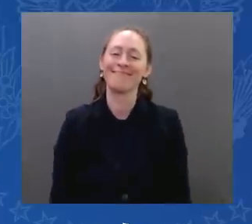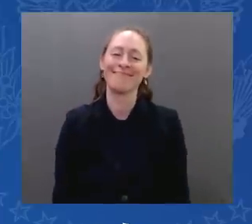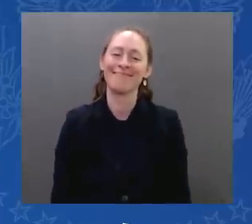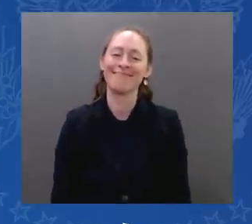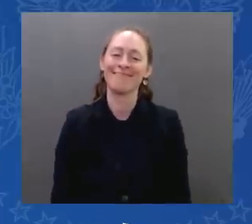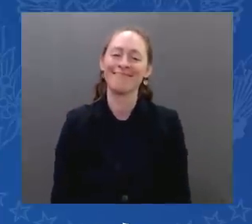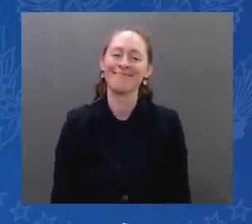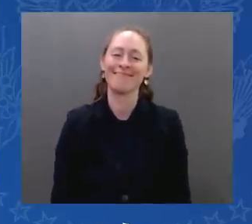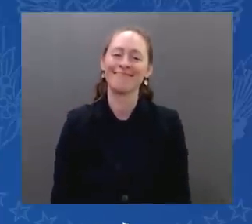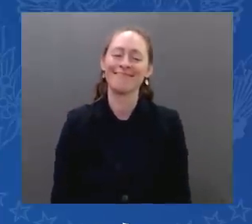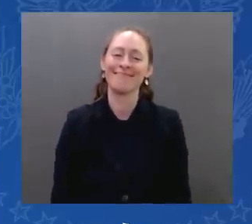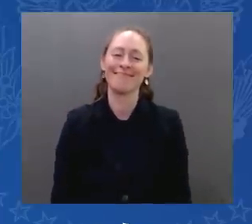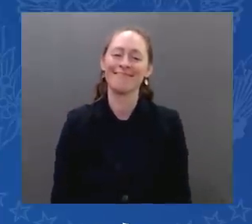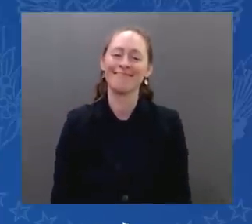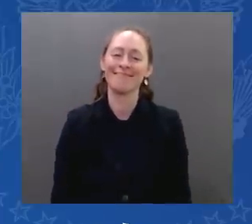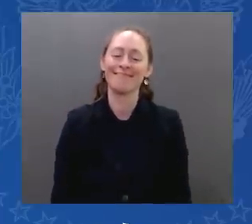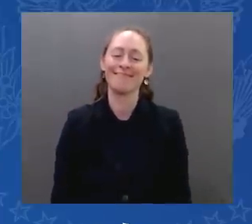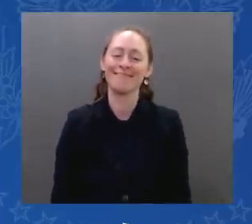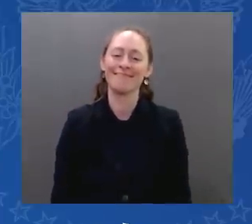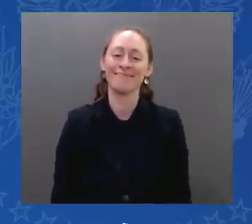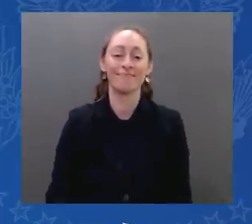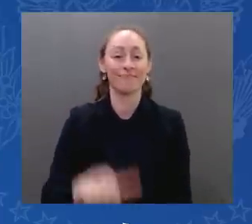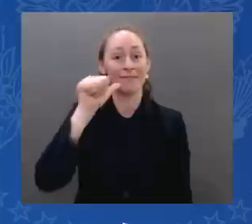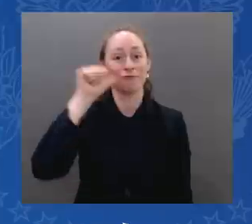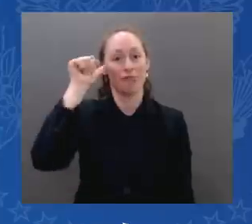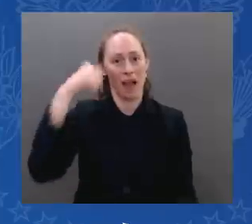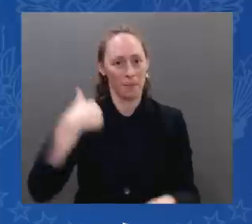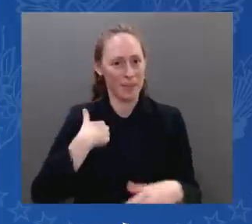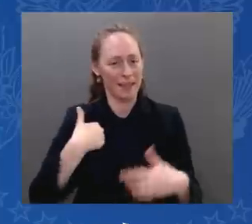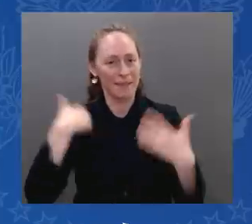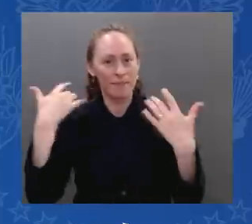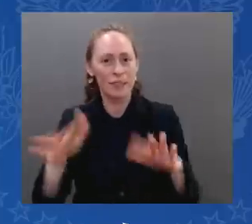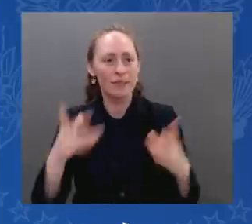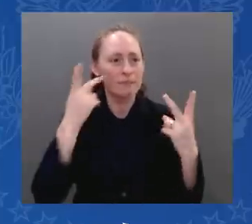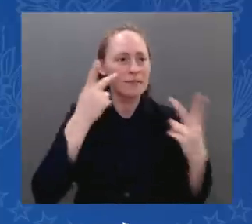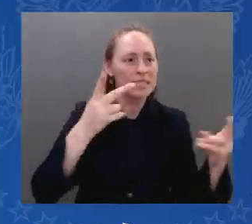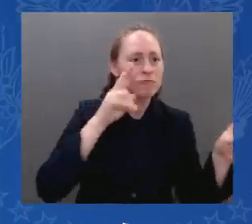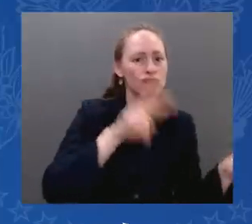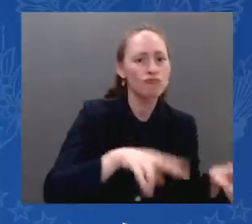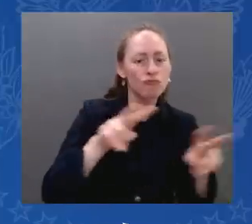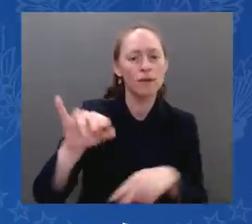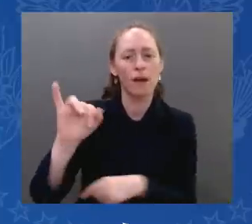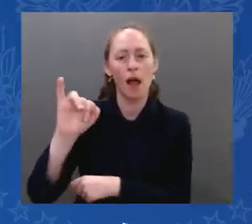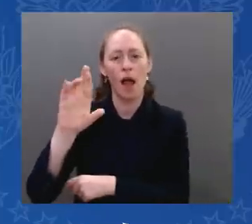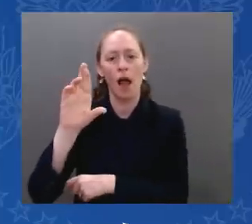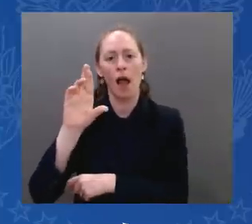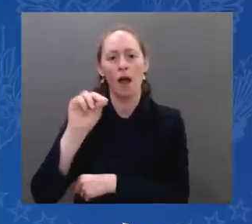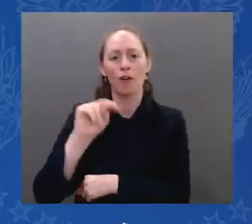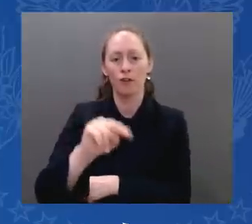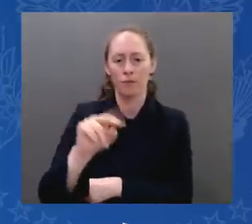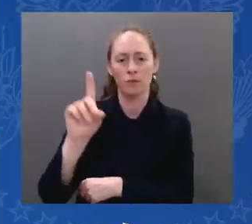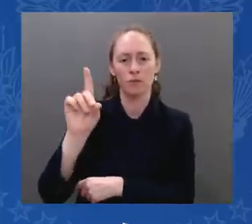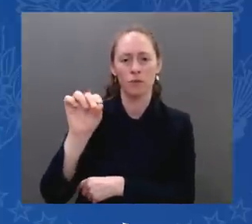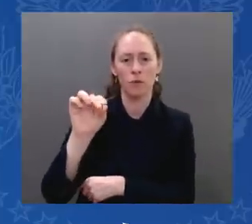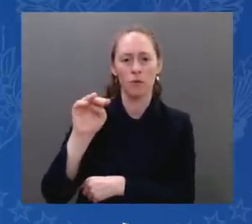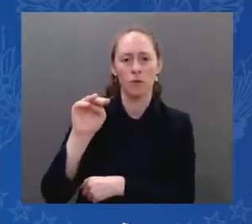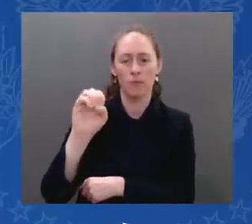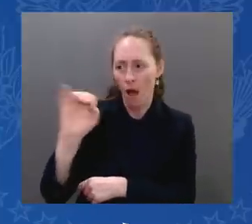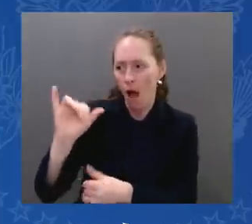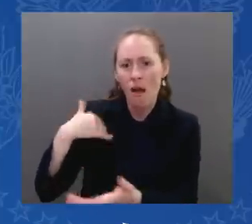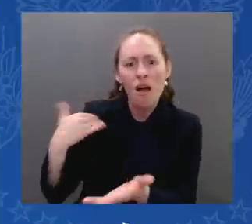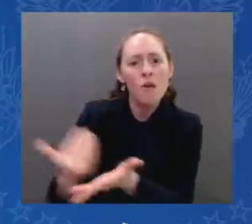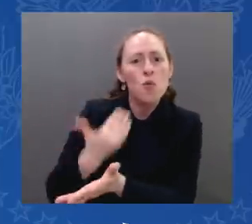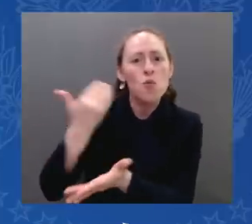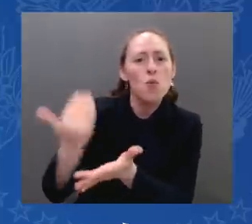promising new iron beam technology, a laser-enabled missile defense system. These technologies